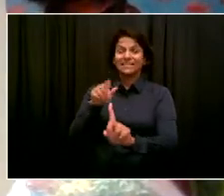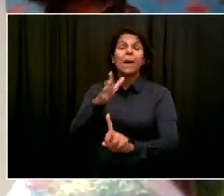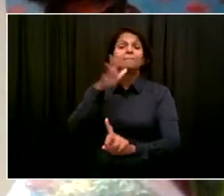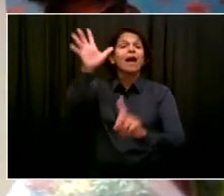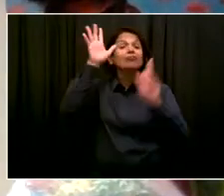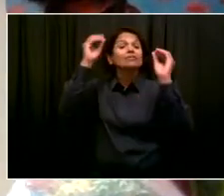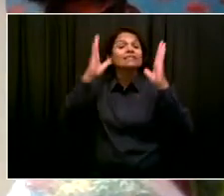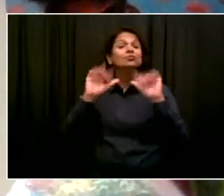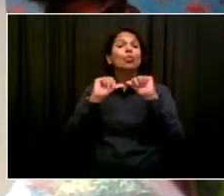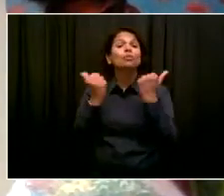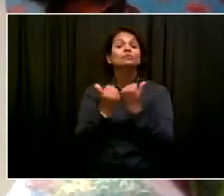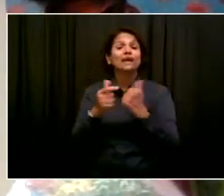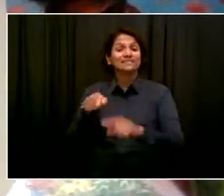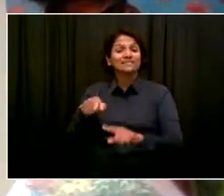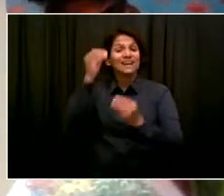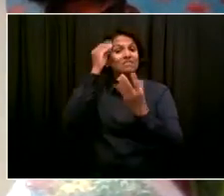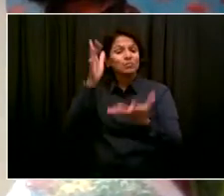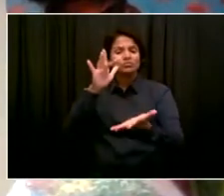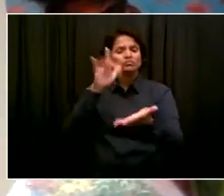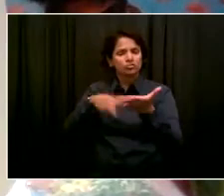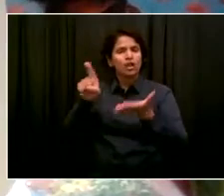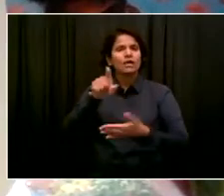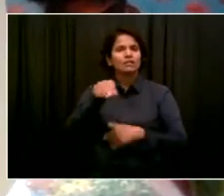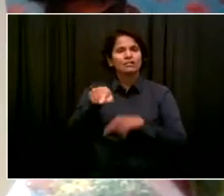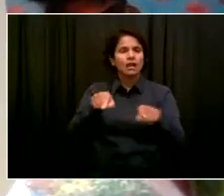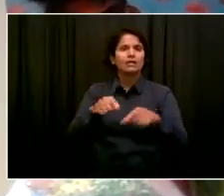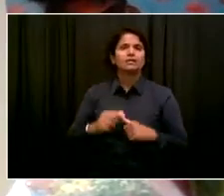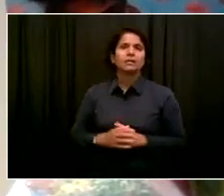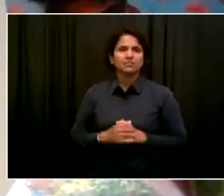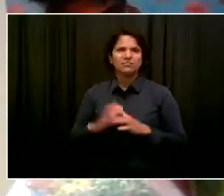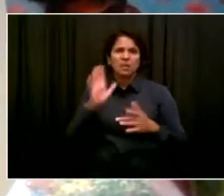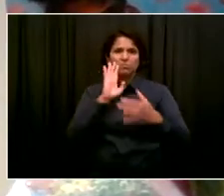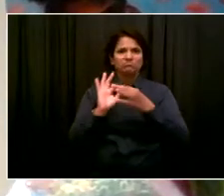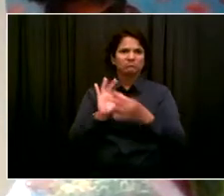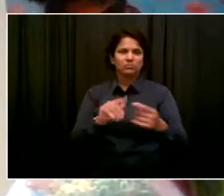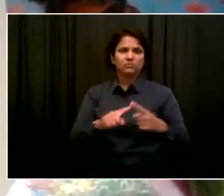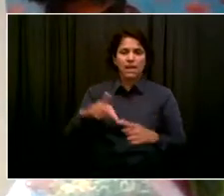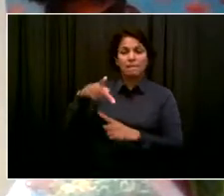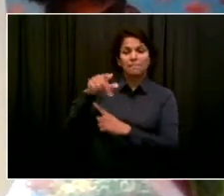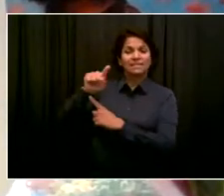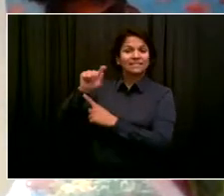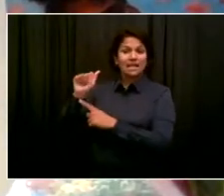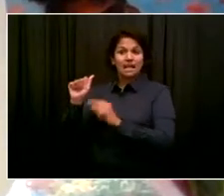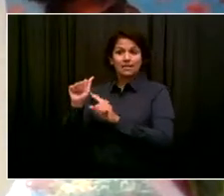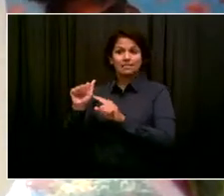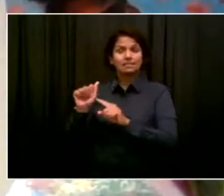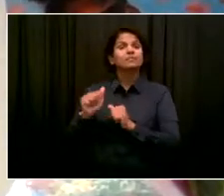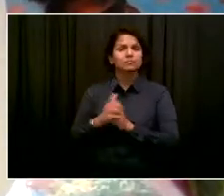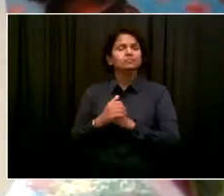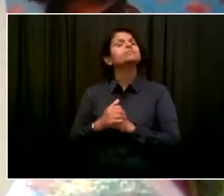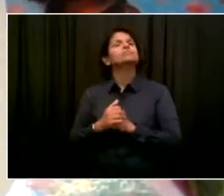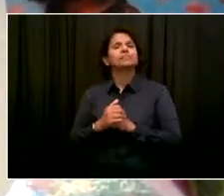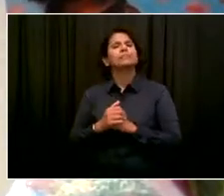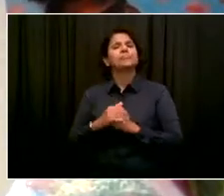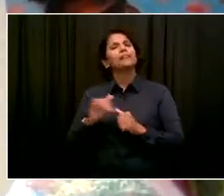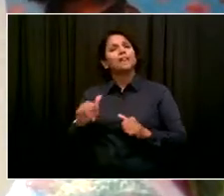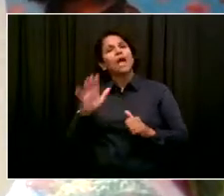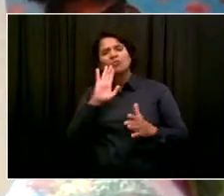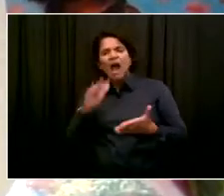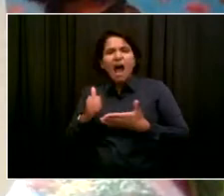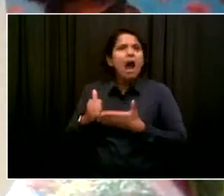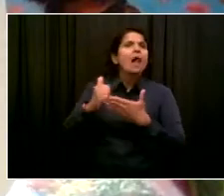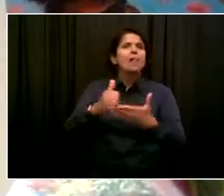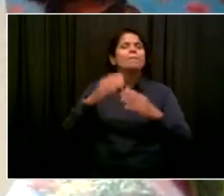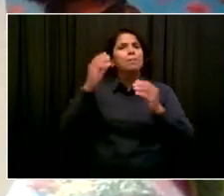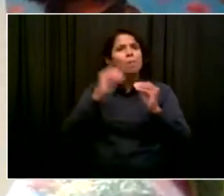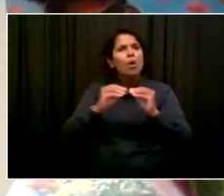mobile vaccination site at their events this fall. Vaccines add an incredible, effective layer of safety and security as we open